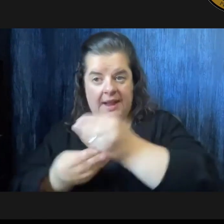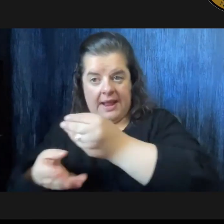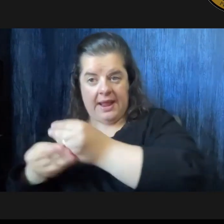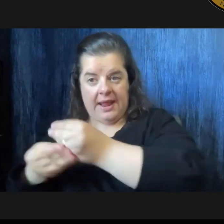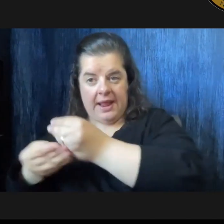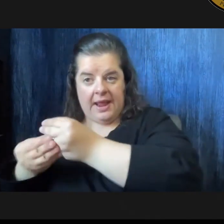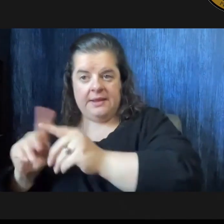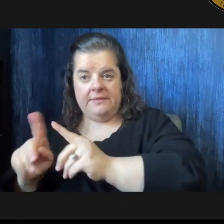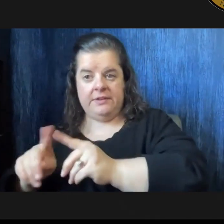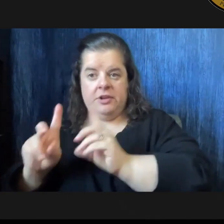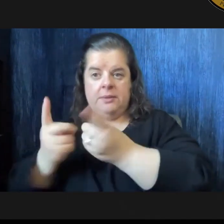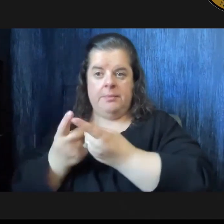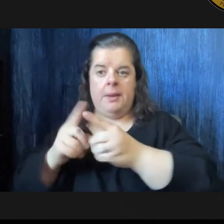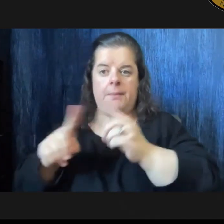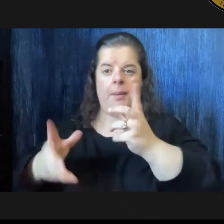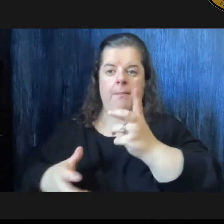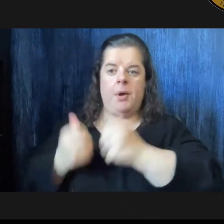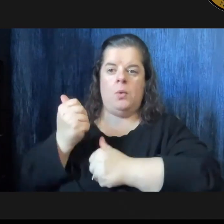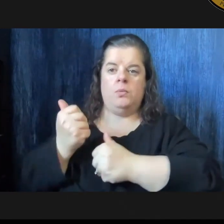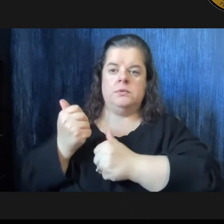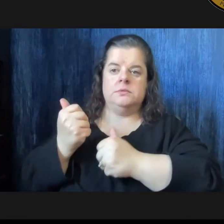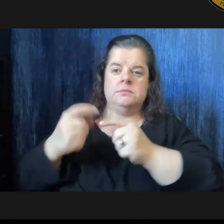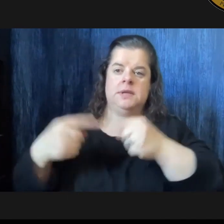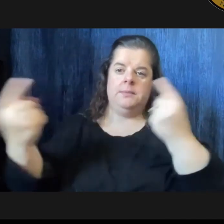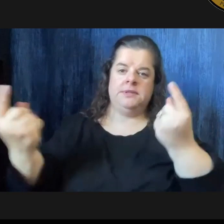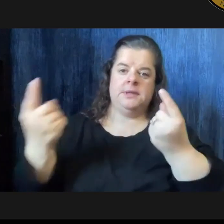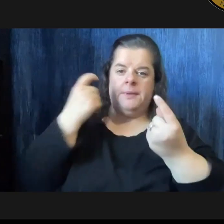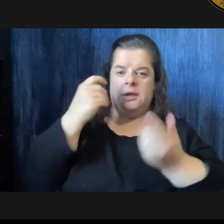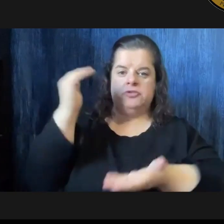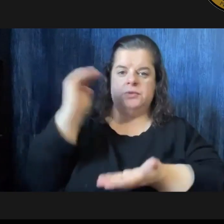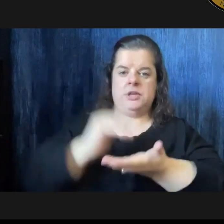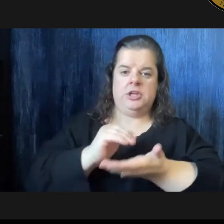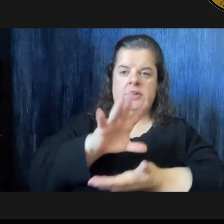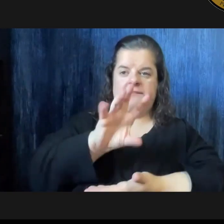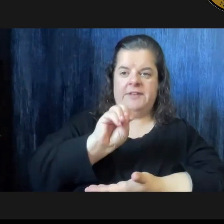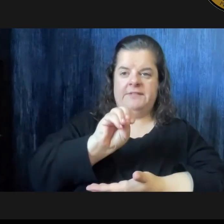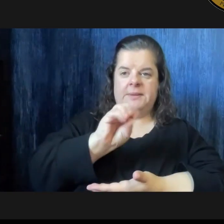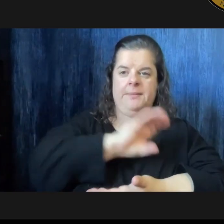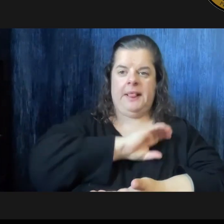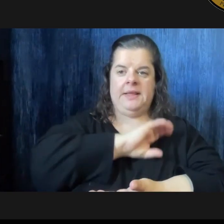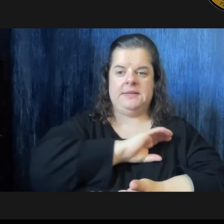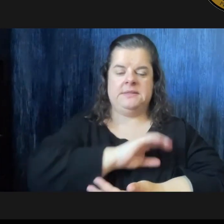but those were mostly offset by the reduction of 50 less police officers